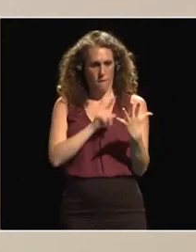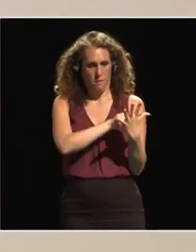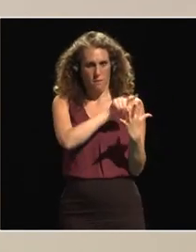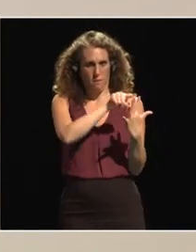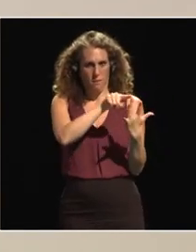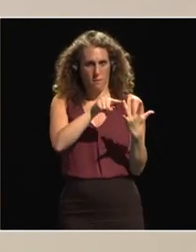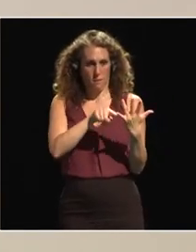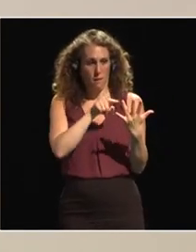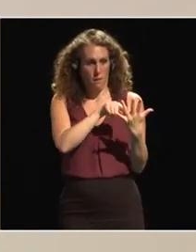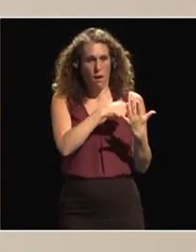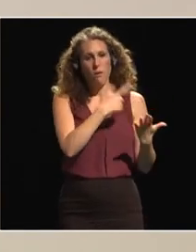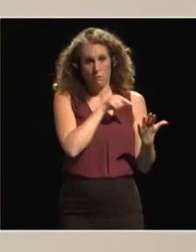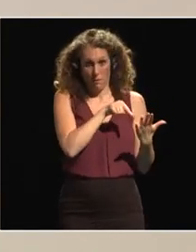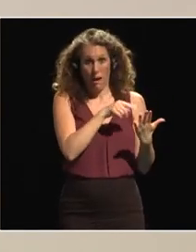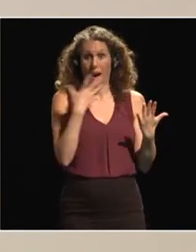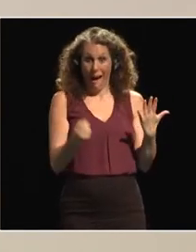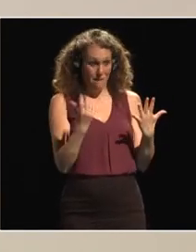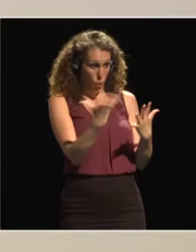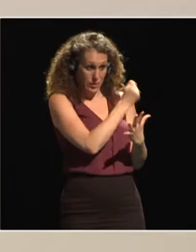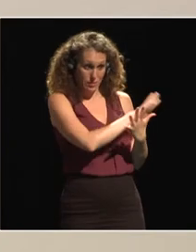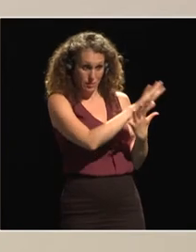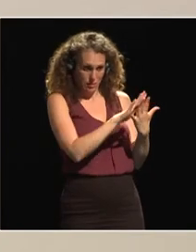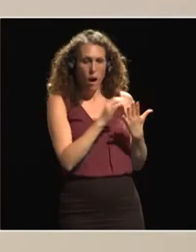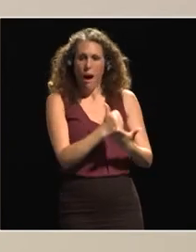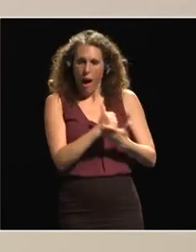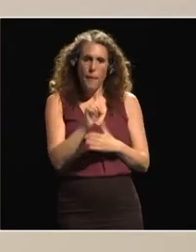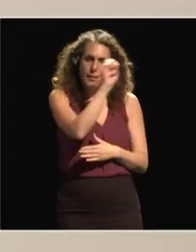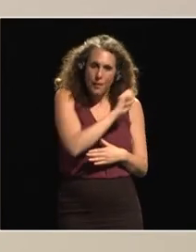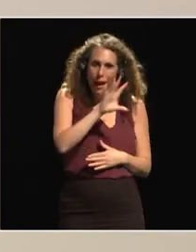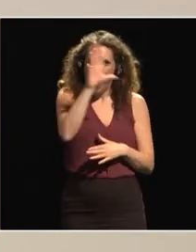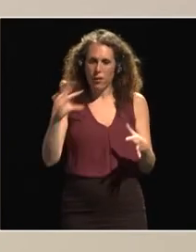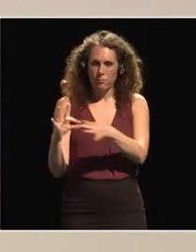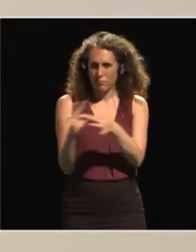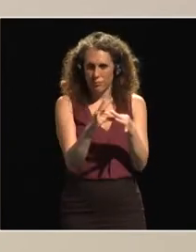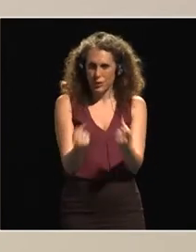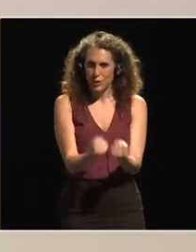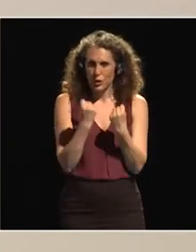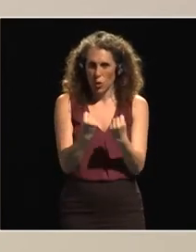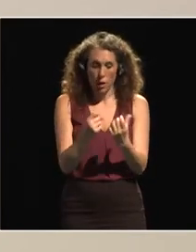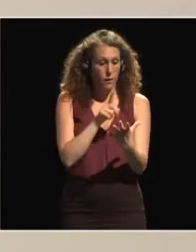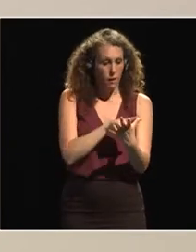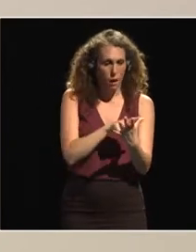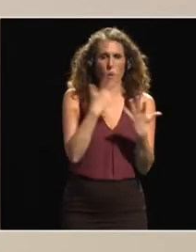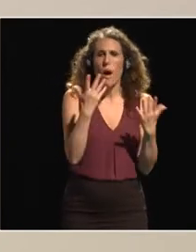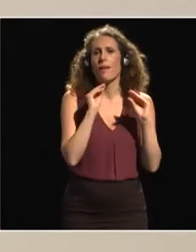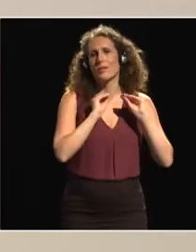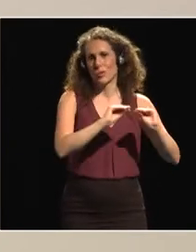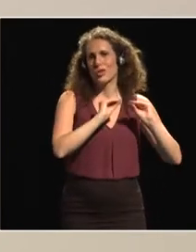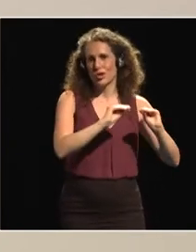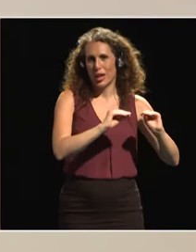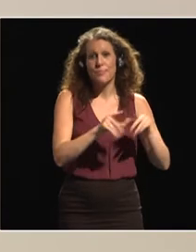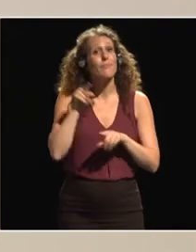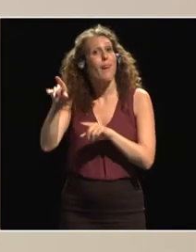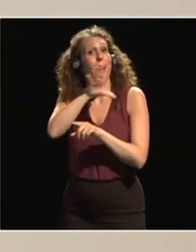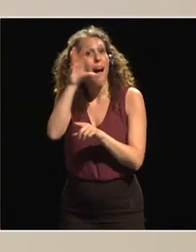partnership between the European Union and Africa the first is skills and education in Africa we need to